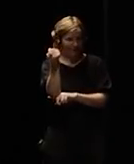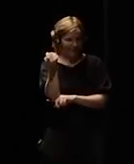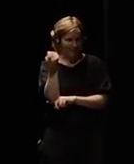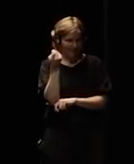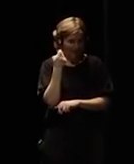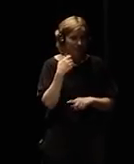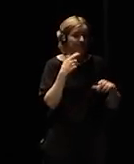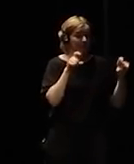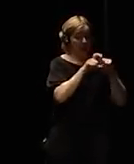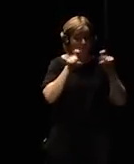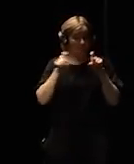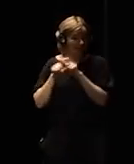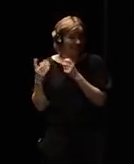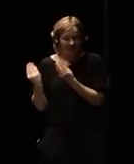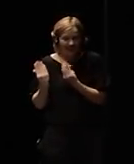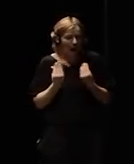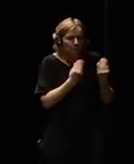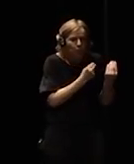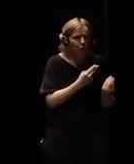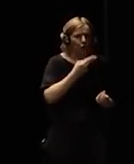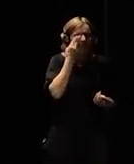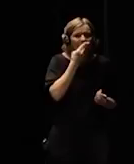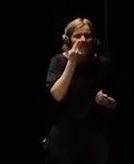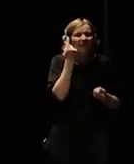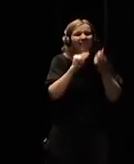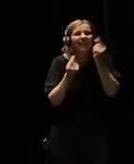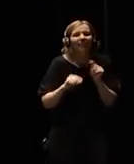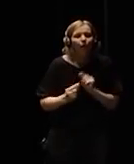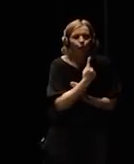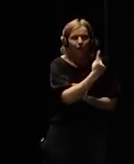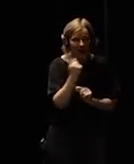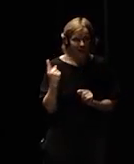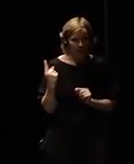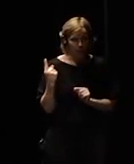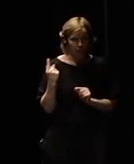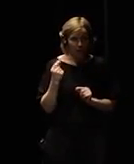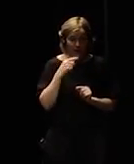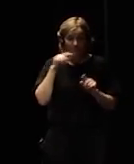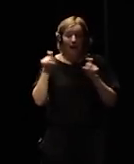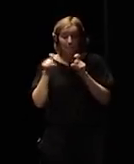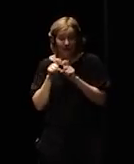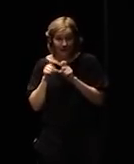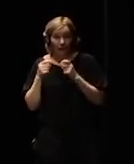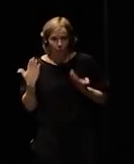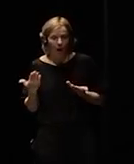about a 16 trillion dollar revenue stream who are the most powerful companies in the world today